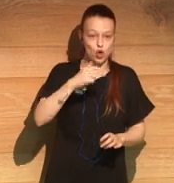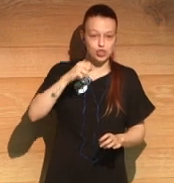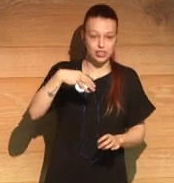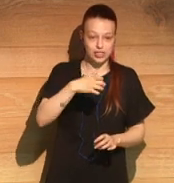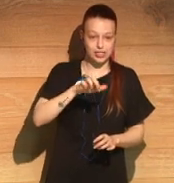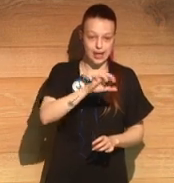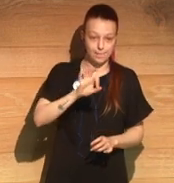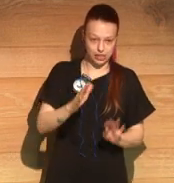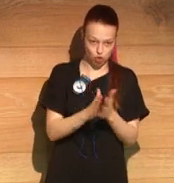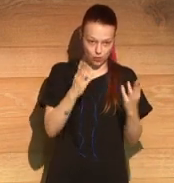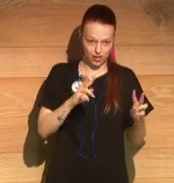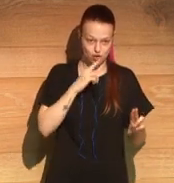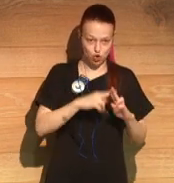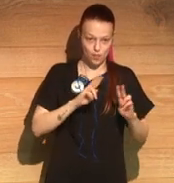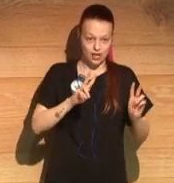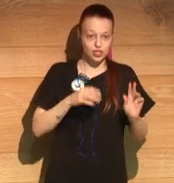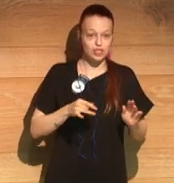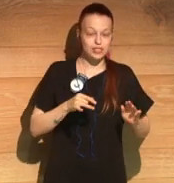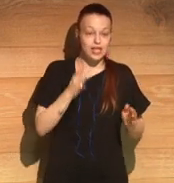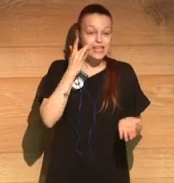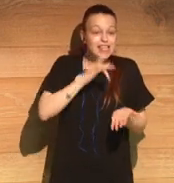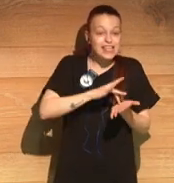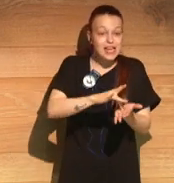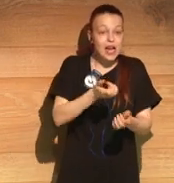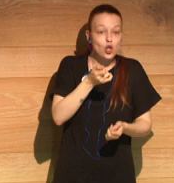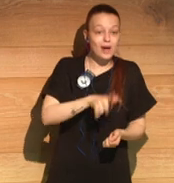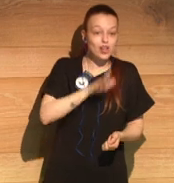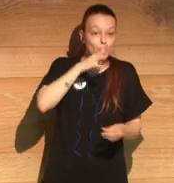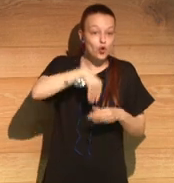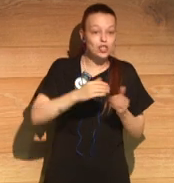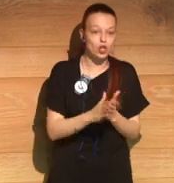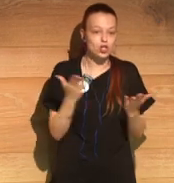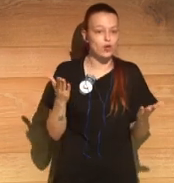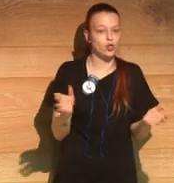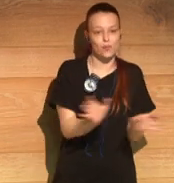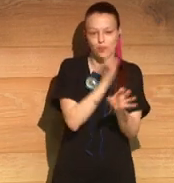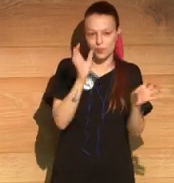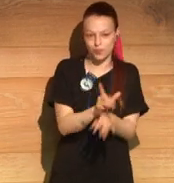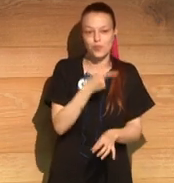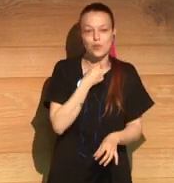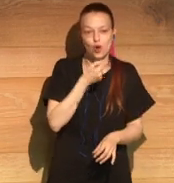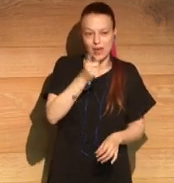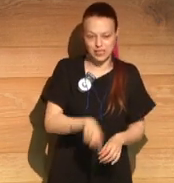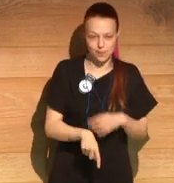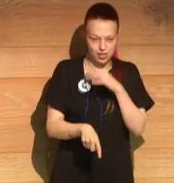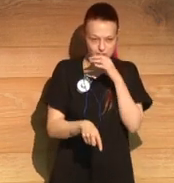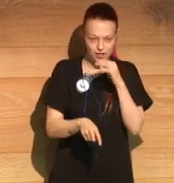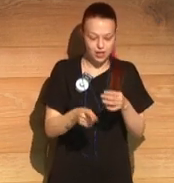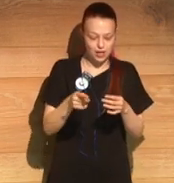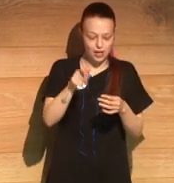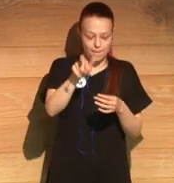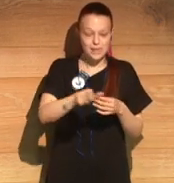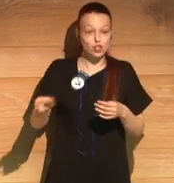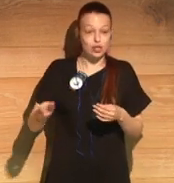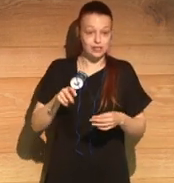it is absolutely full of jokes. My plan at the start of that was a laugh out loud line on every single page. And